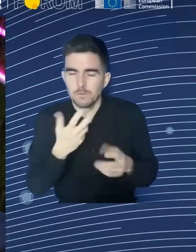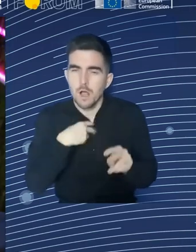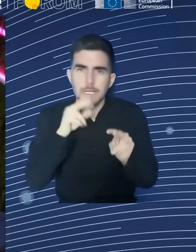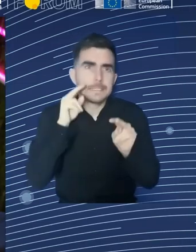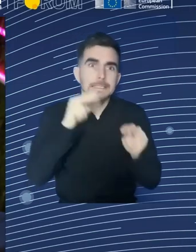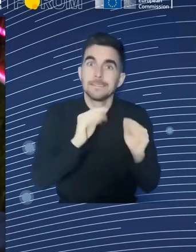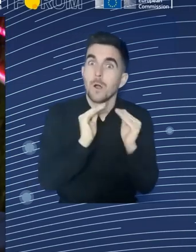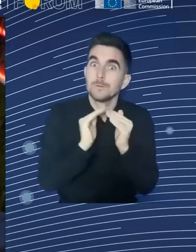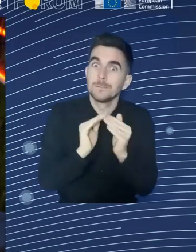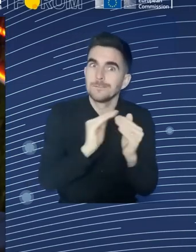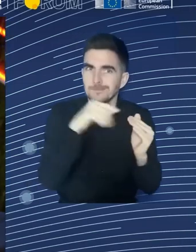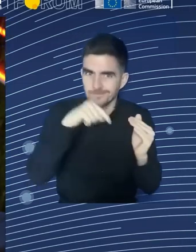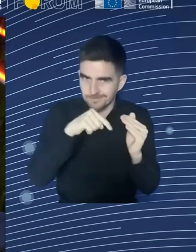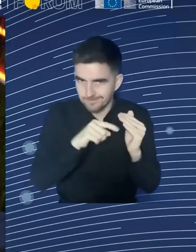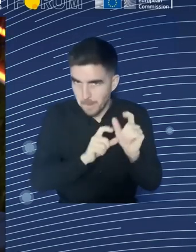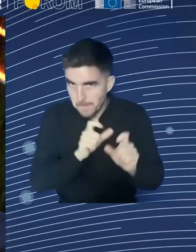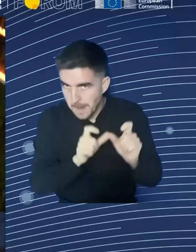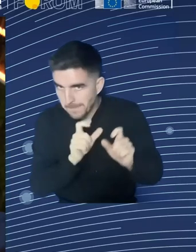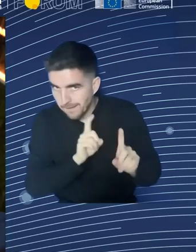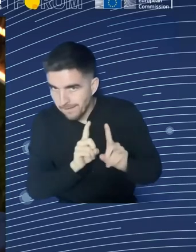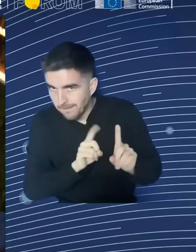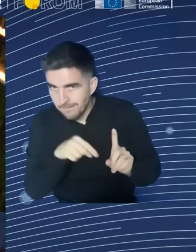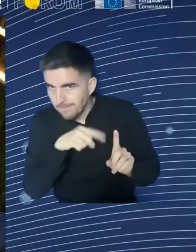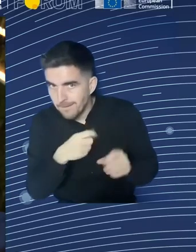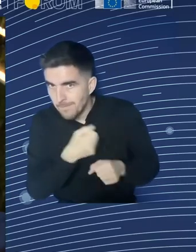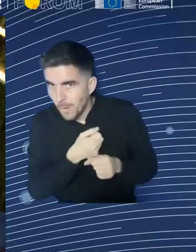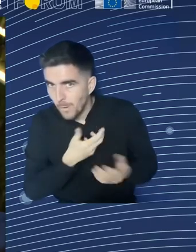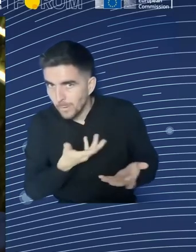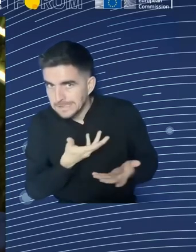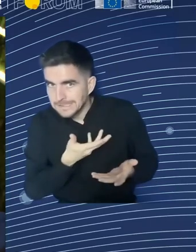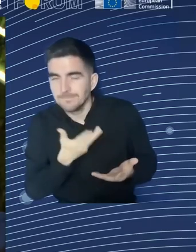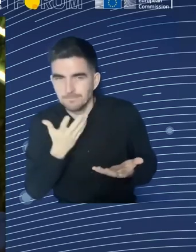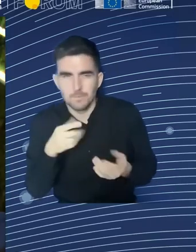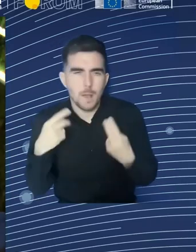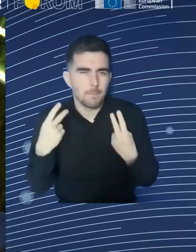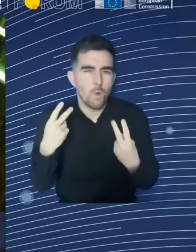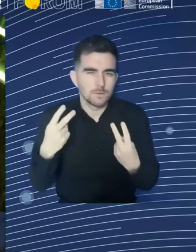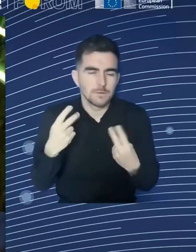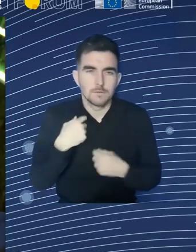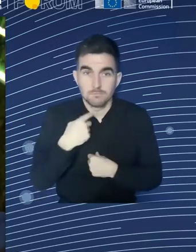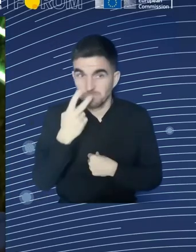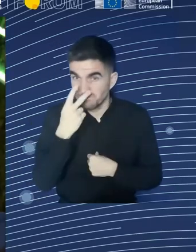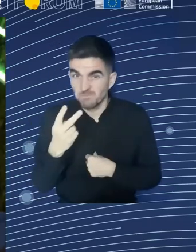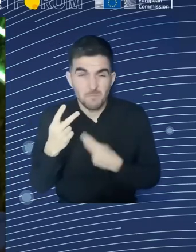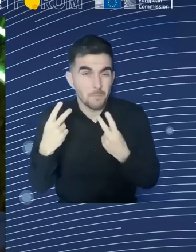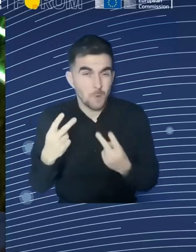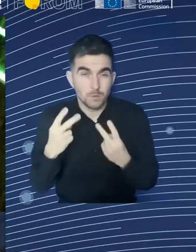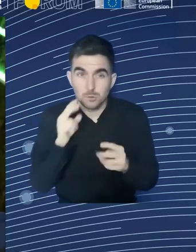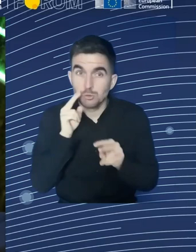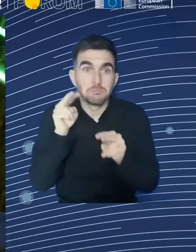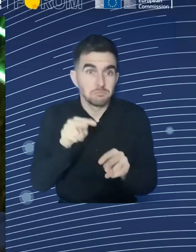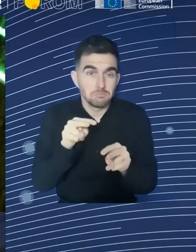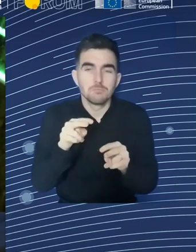we should, on gender and care responsibilities, I think it's a huge issue. Women are roughly half of the